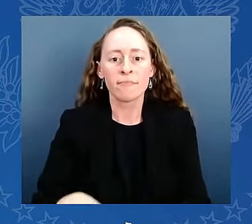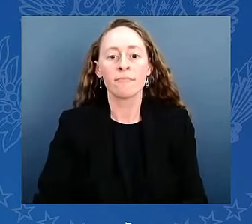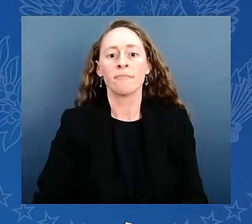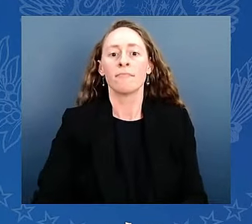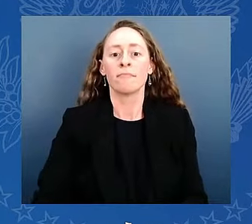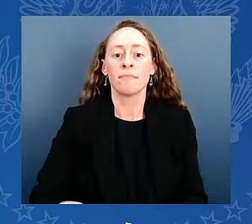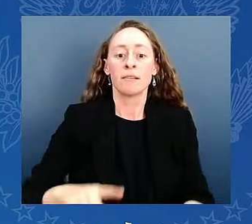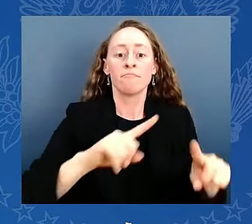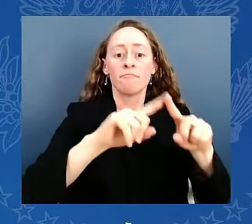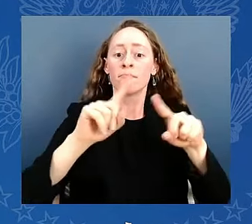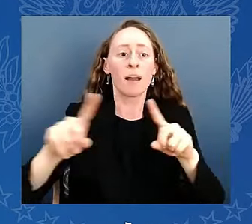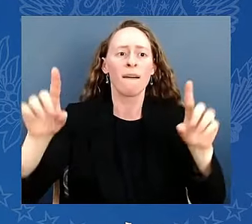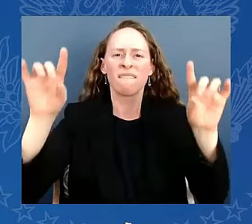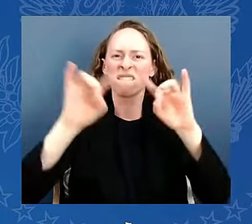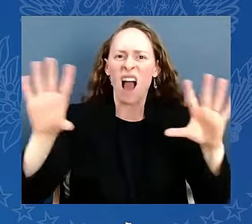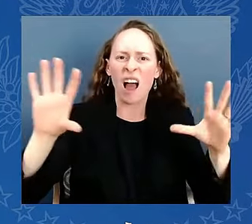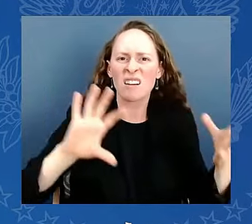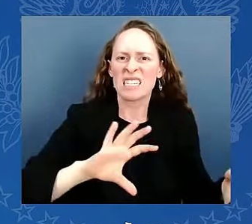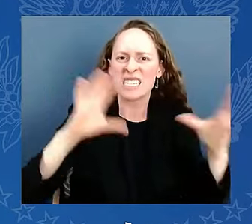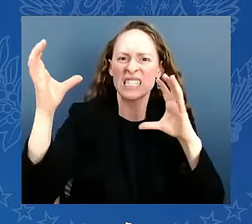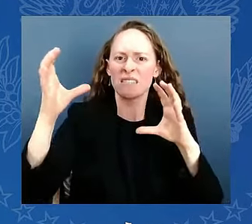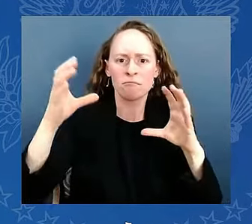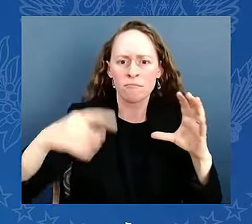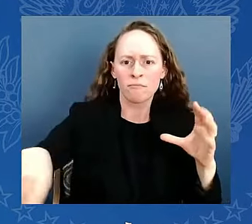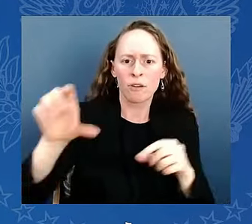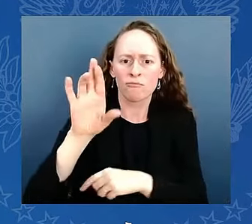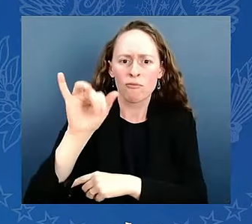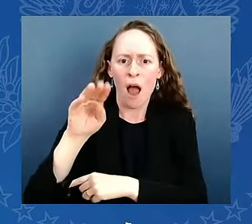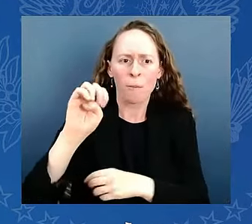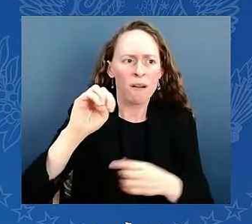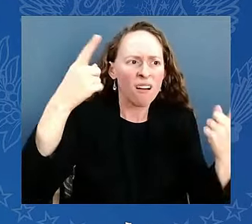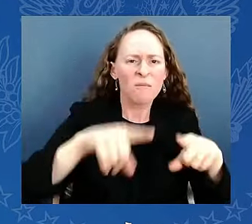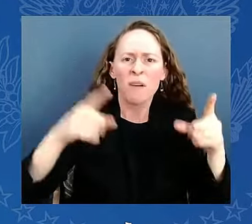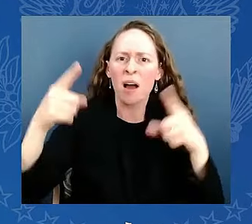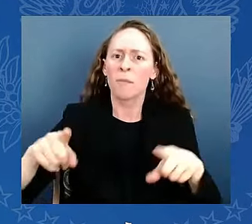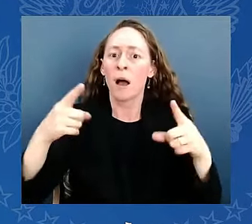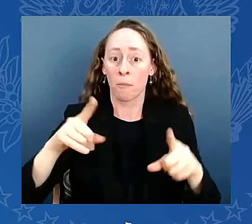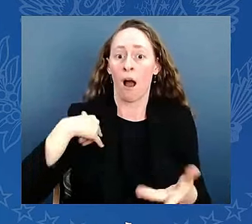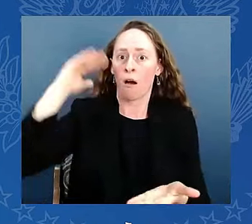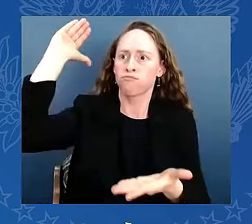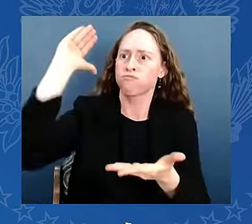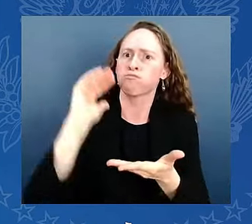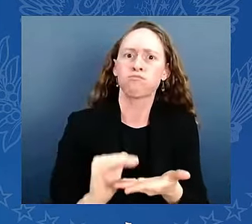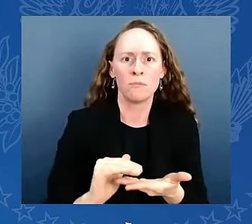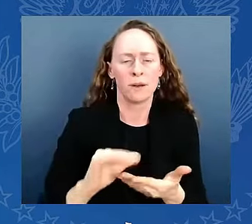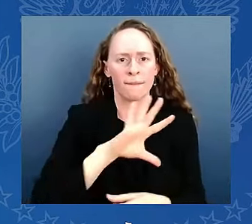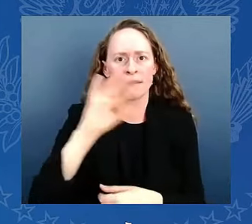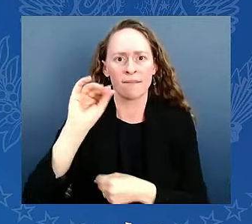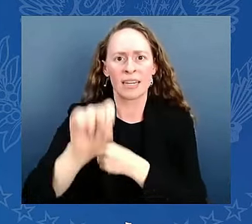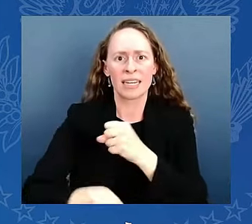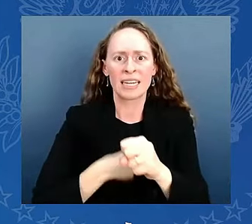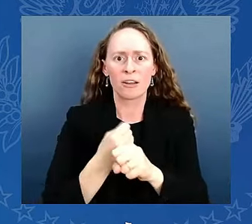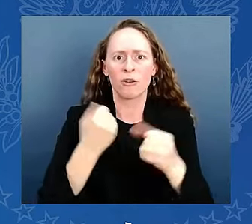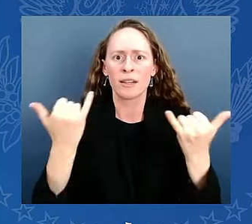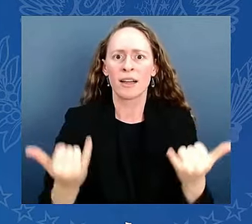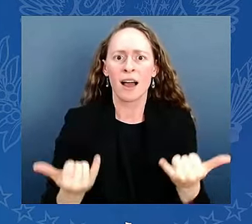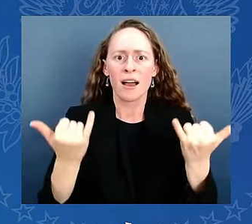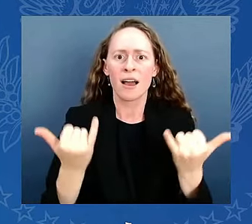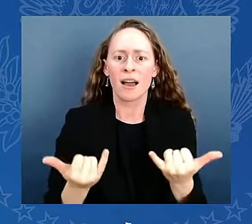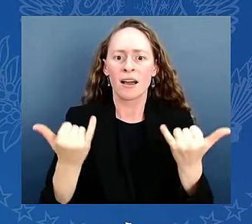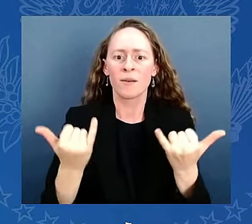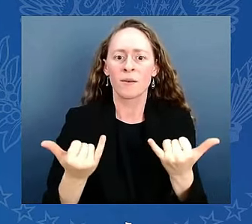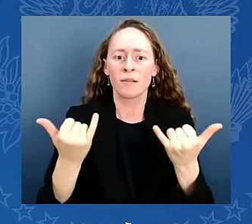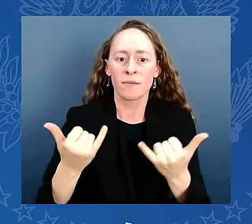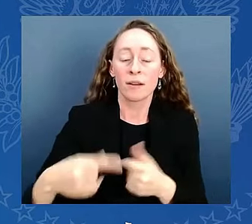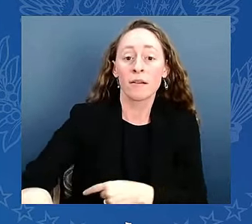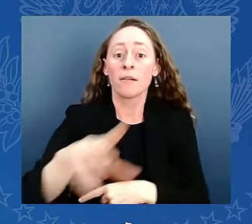our border. Border crossings are lower today than when the previous administration left office. I've kept my